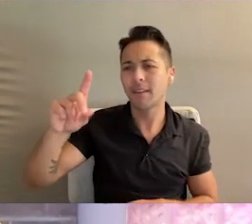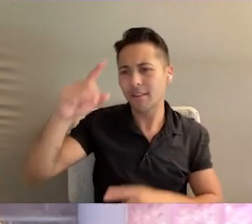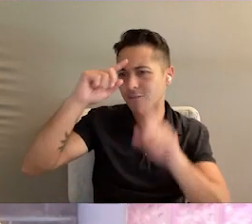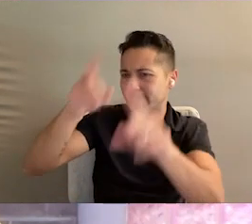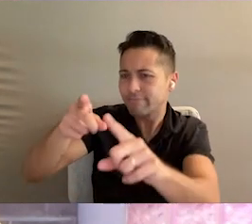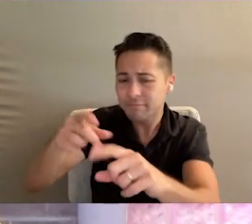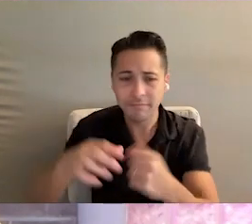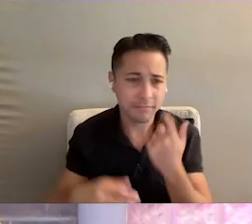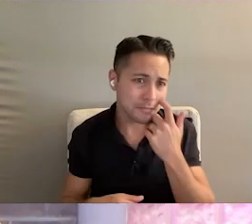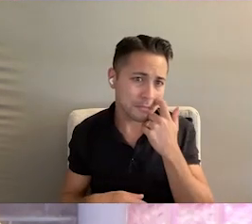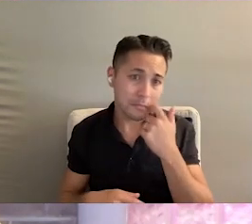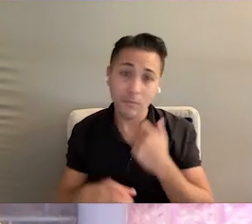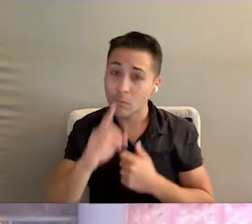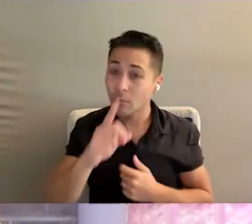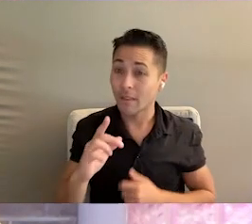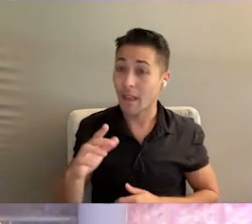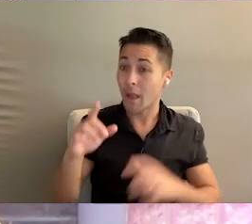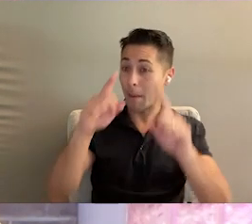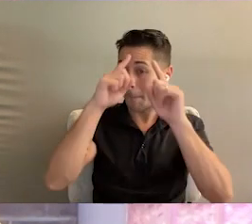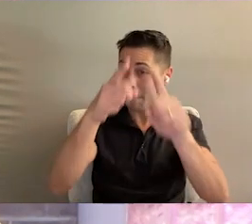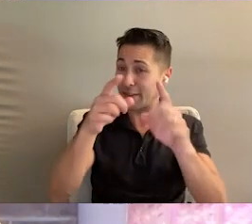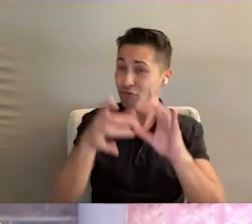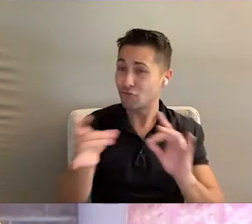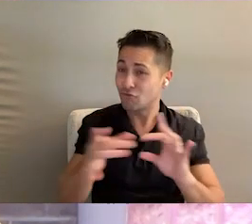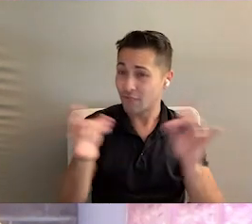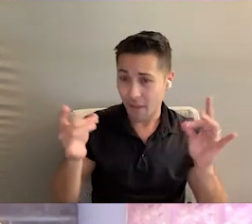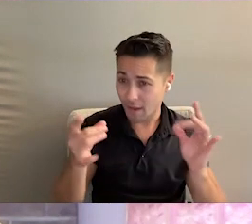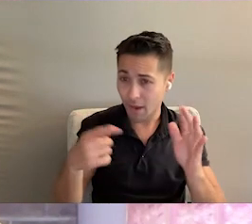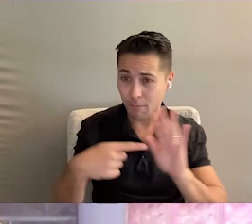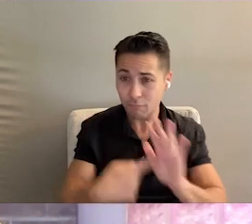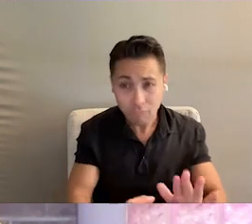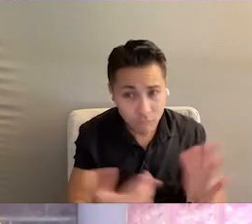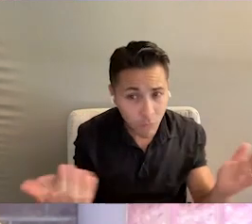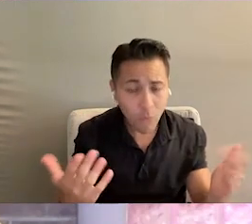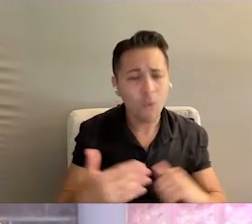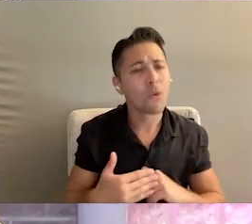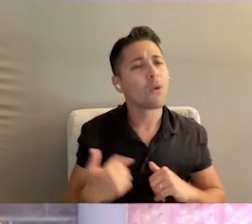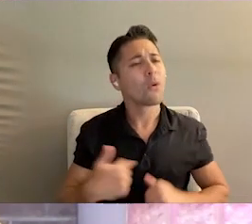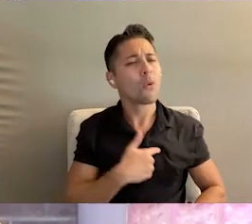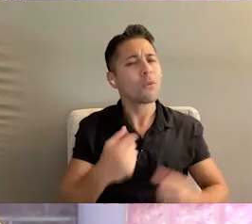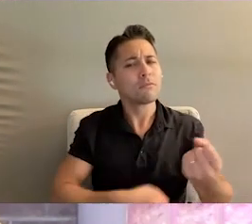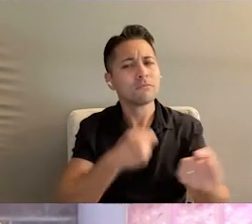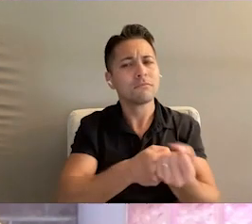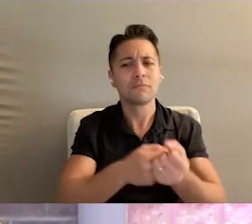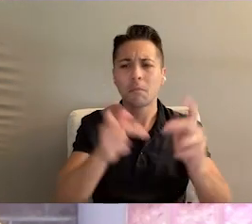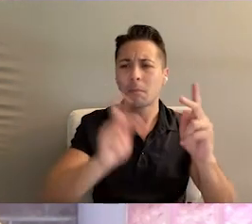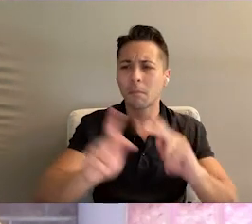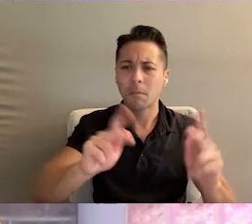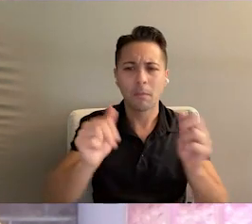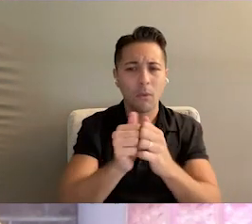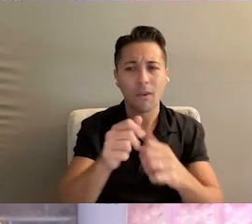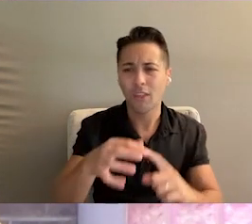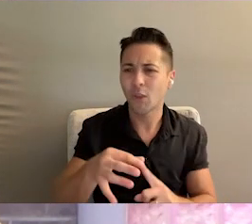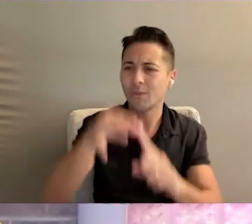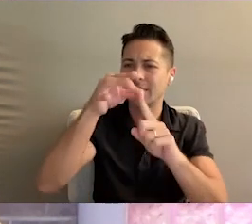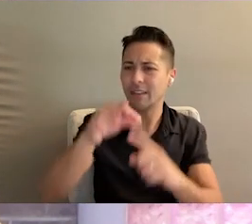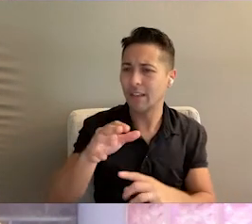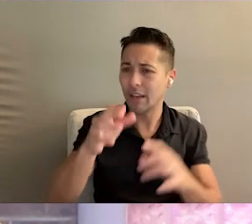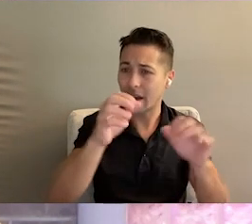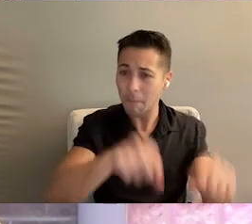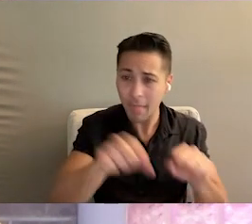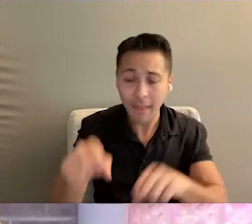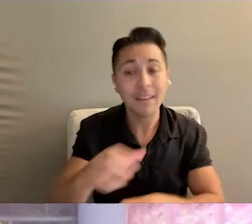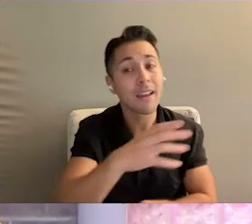vision. Simply stated, our mission statement describes, are supporting individuals with unique abilities